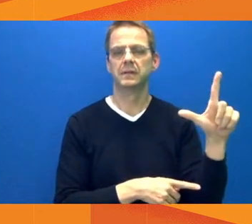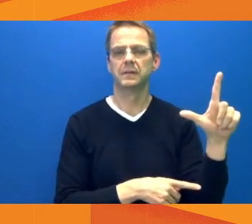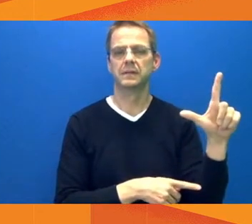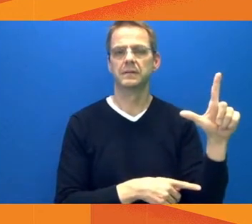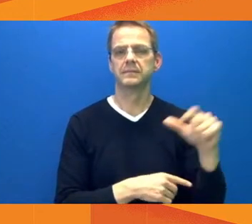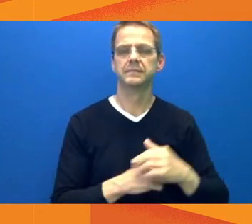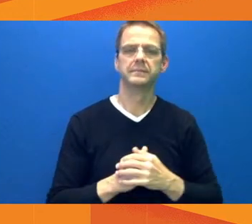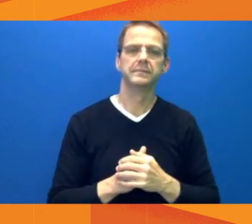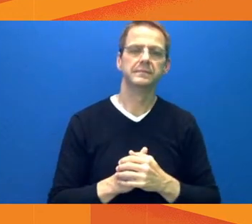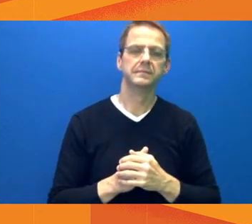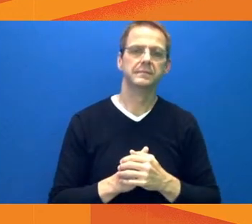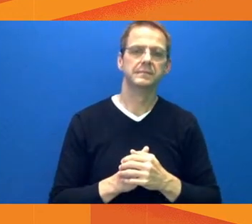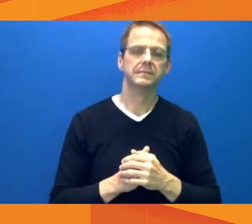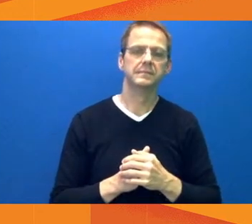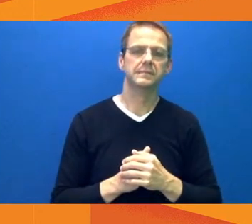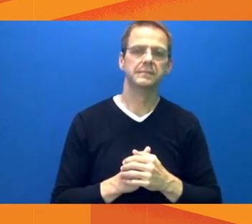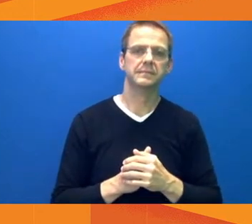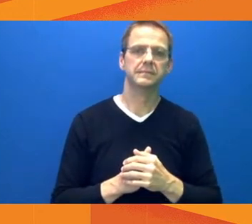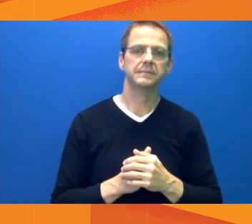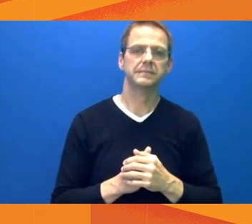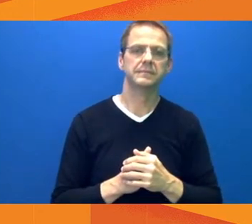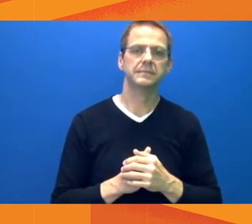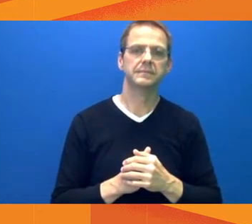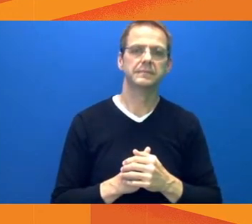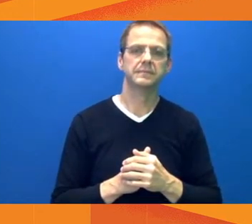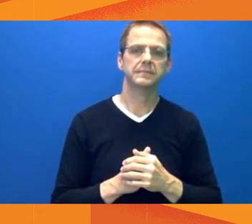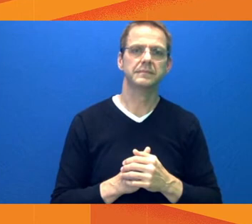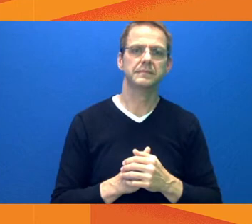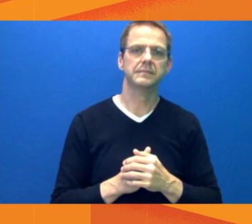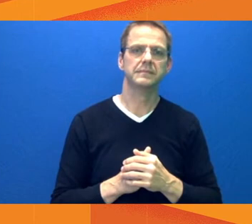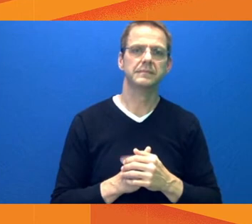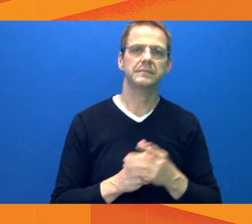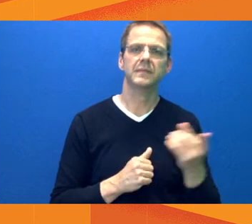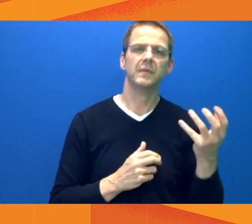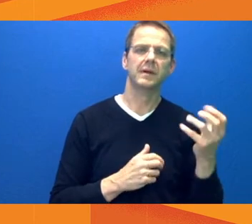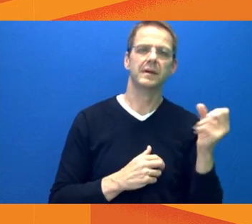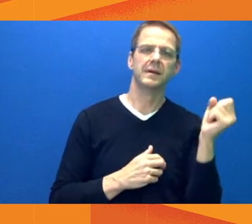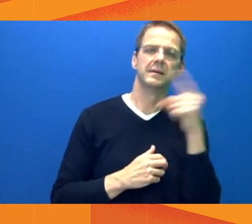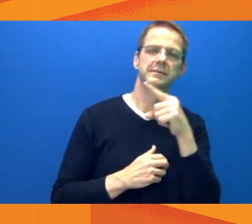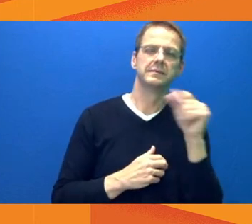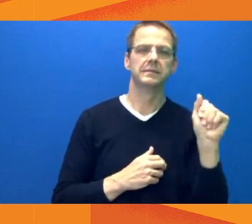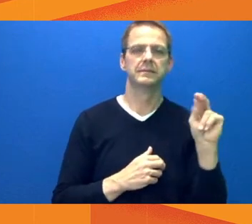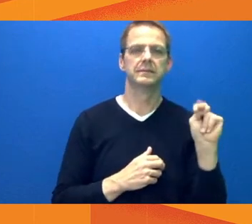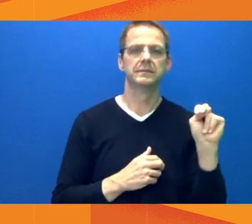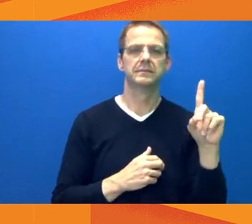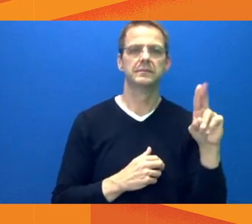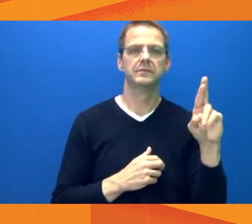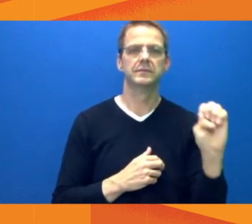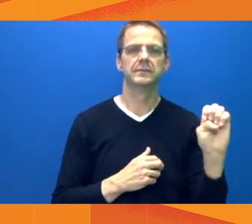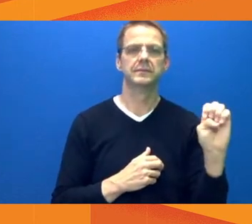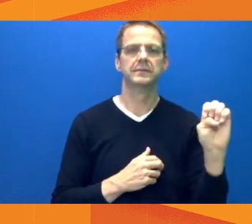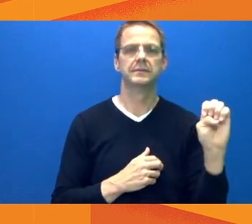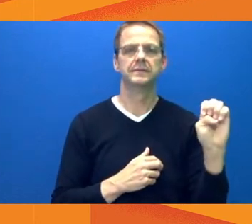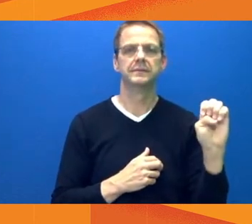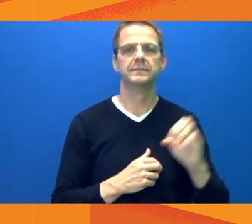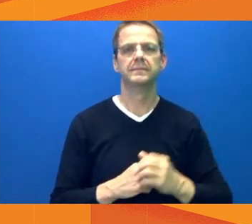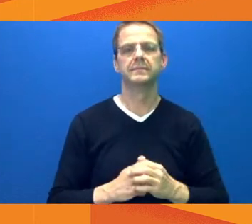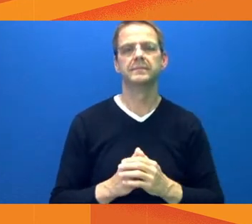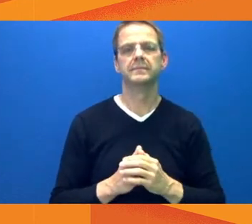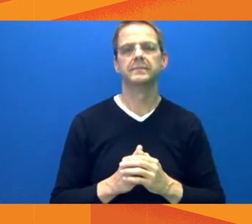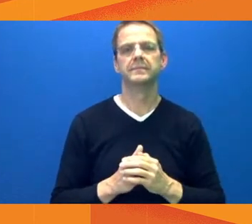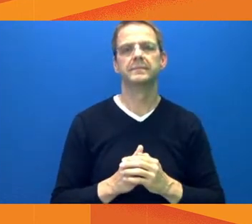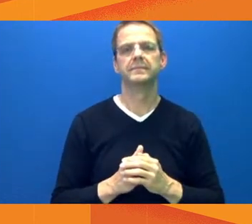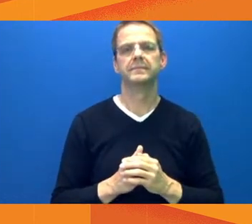Thank you very much, Chris. Hi, my question is for Andre. Andre, what is the City's enforcement plan for golf courses,